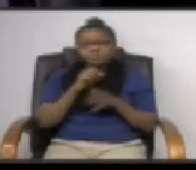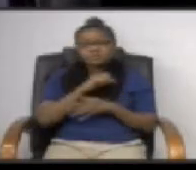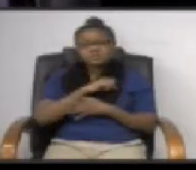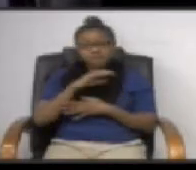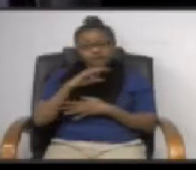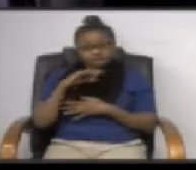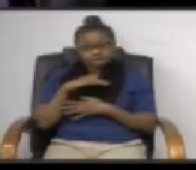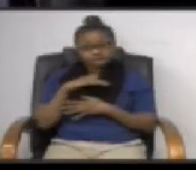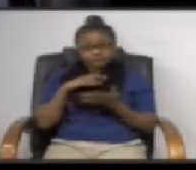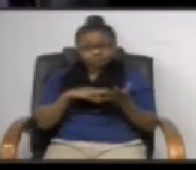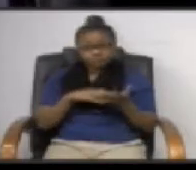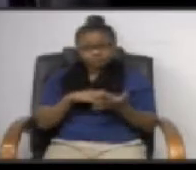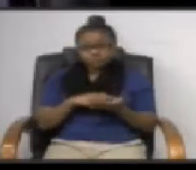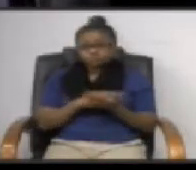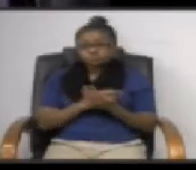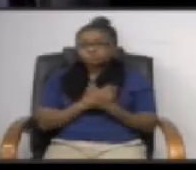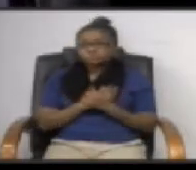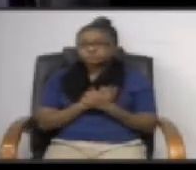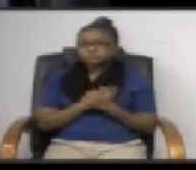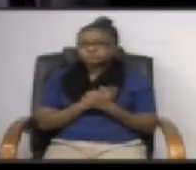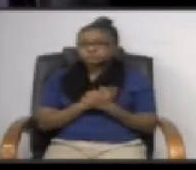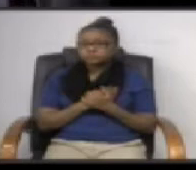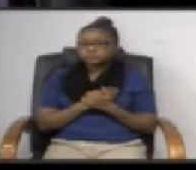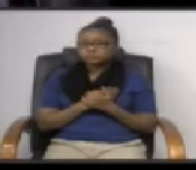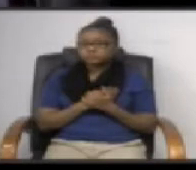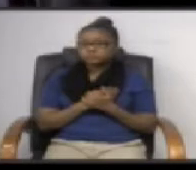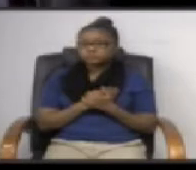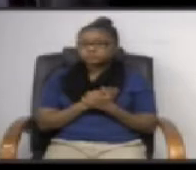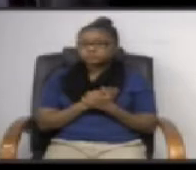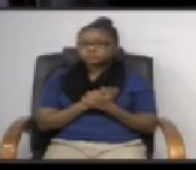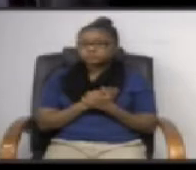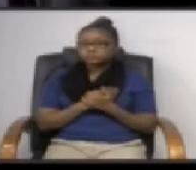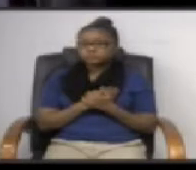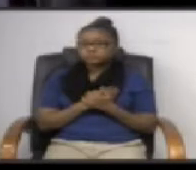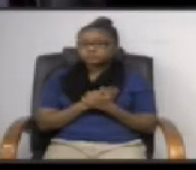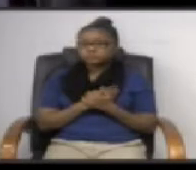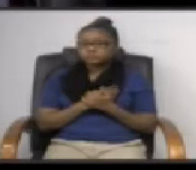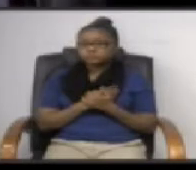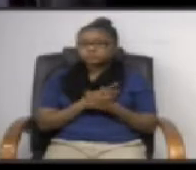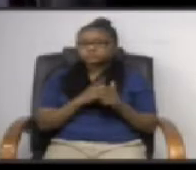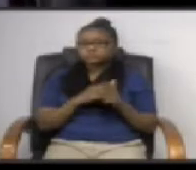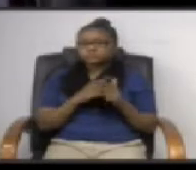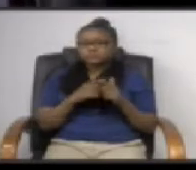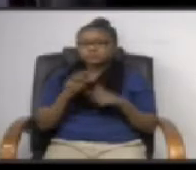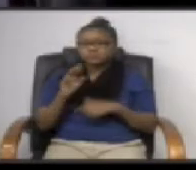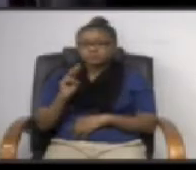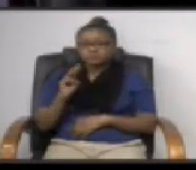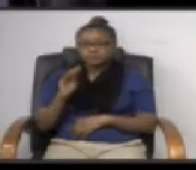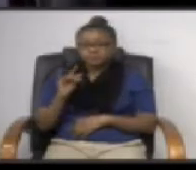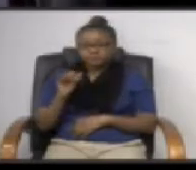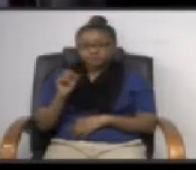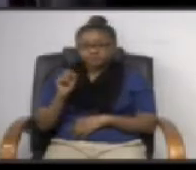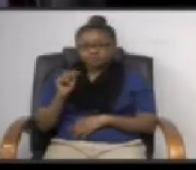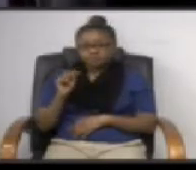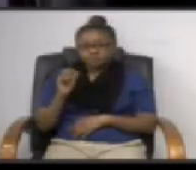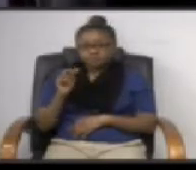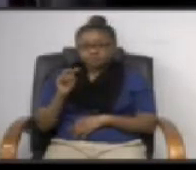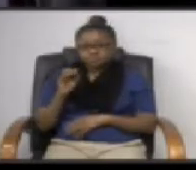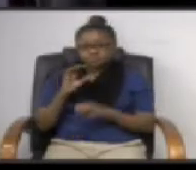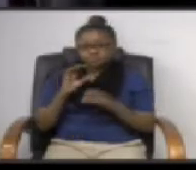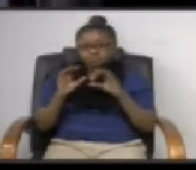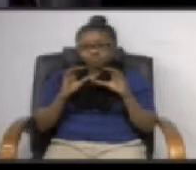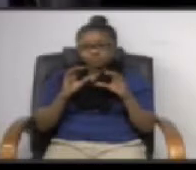and uh came back the milestone communication sites as over 70